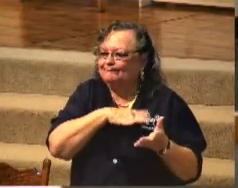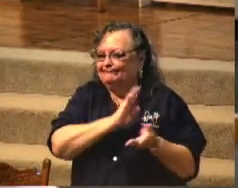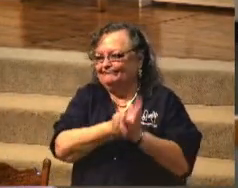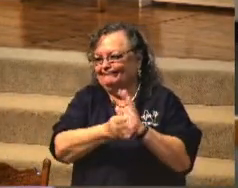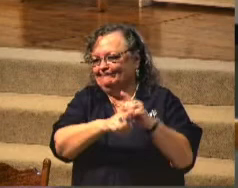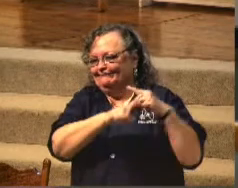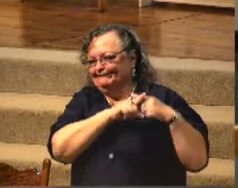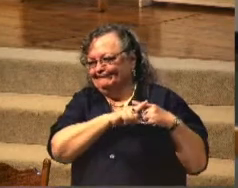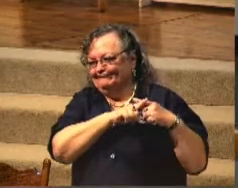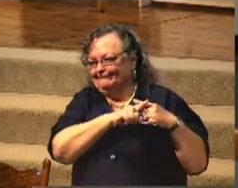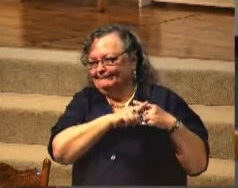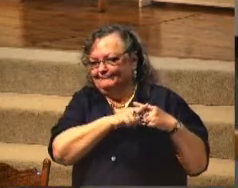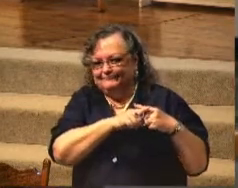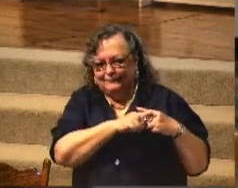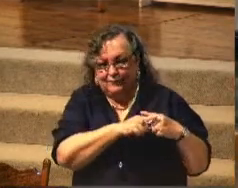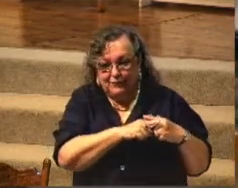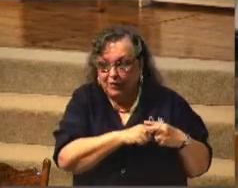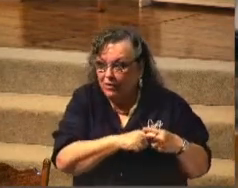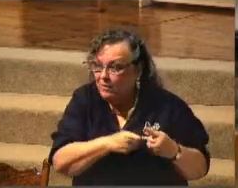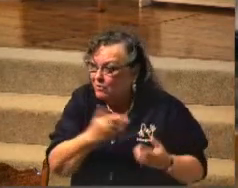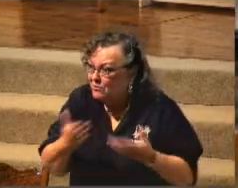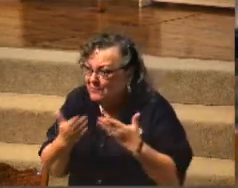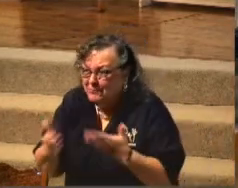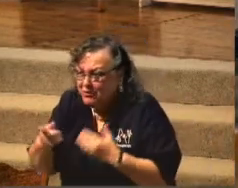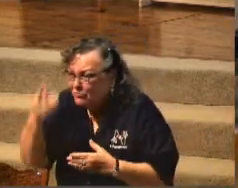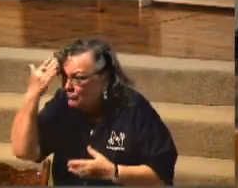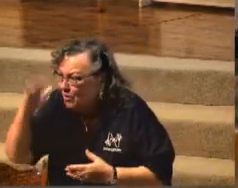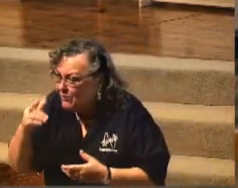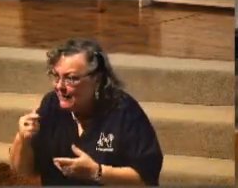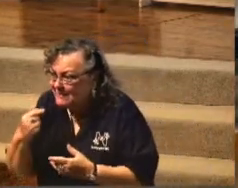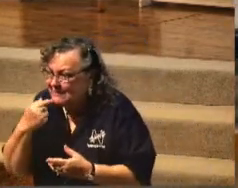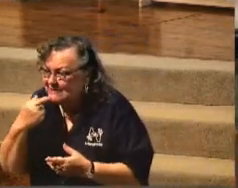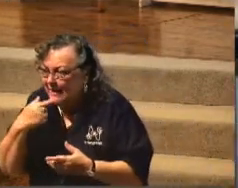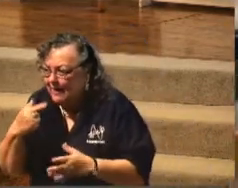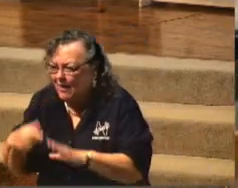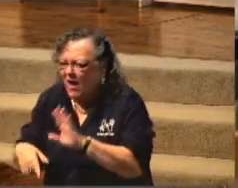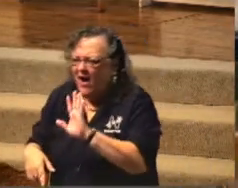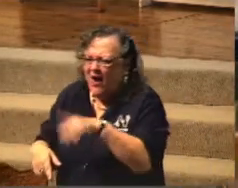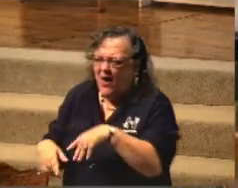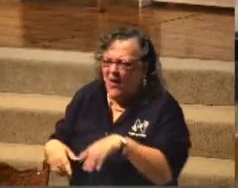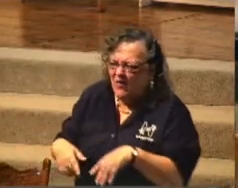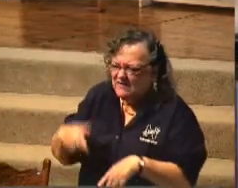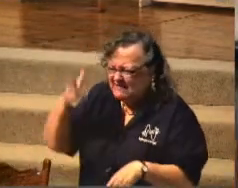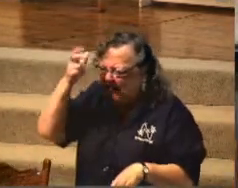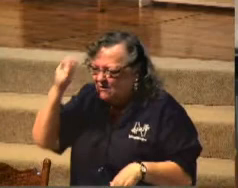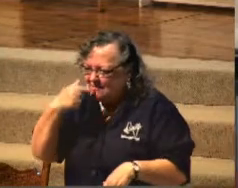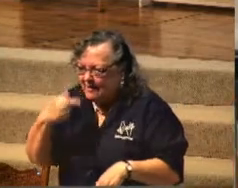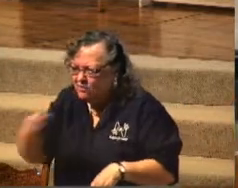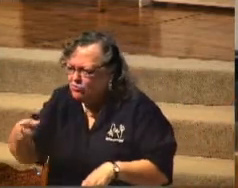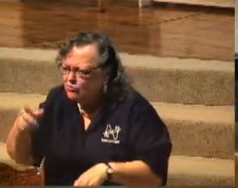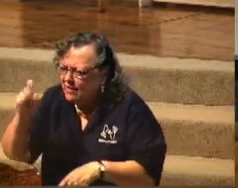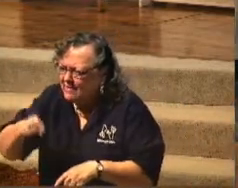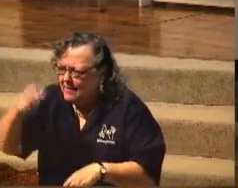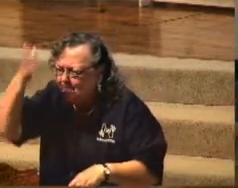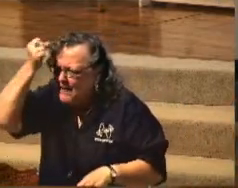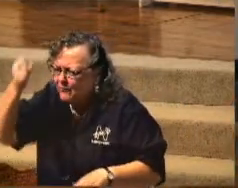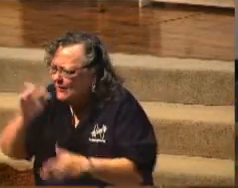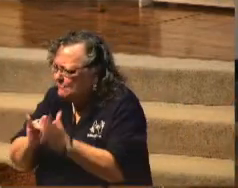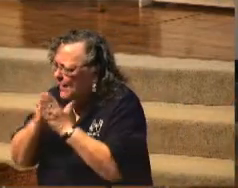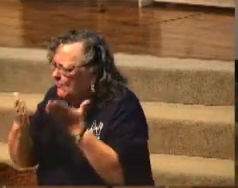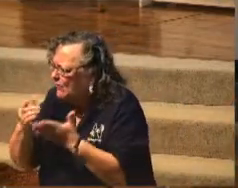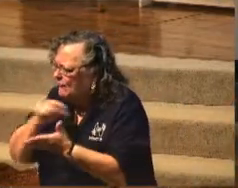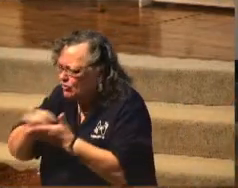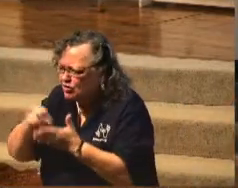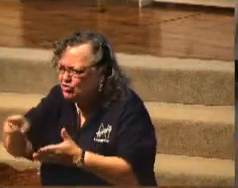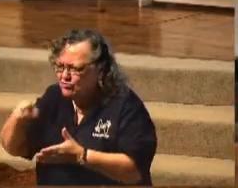You may not know exactly what to say. Satan might beat you up and say, you need to memorize some Bible verses. You need to get a plan. You need to